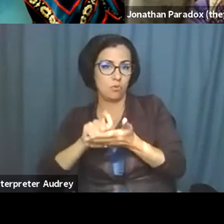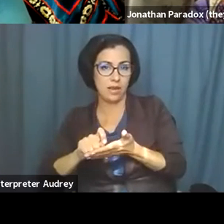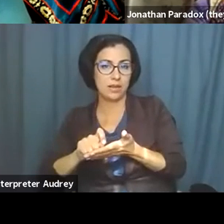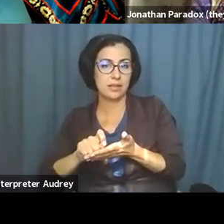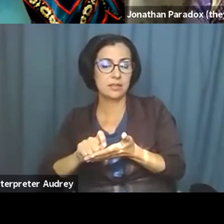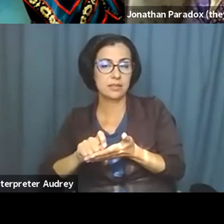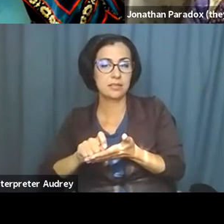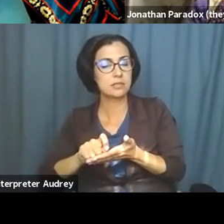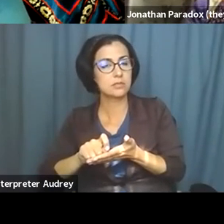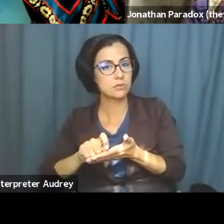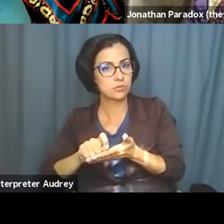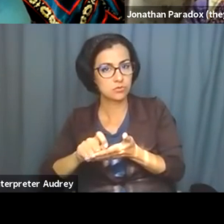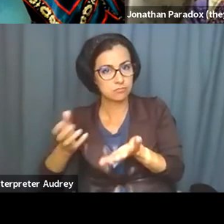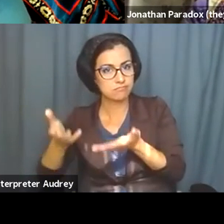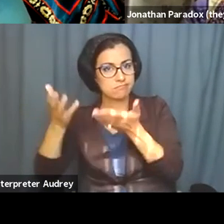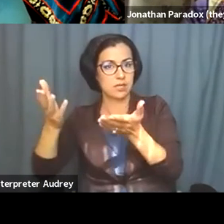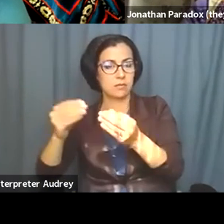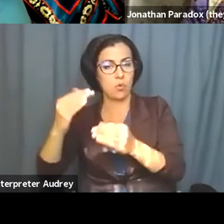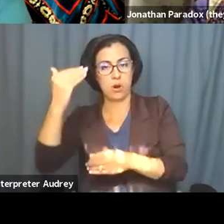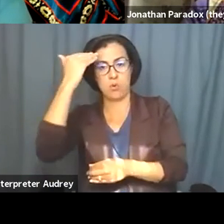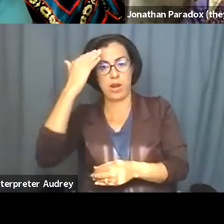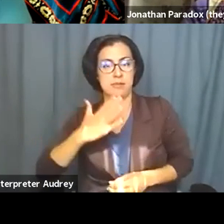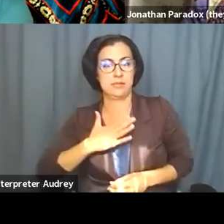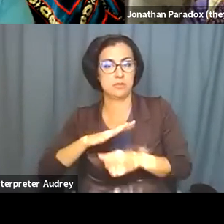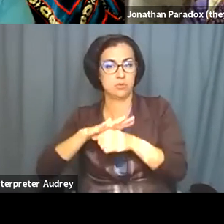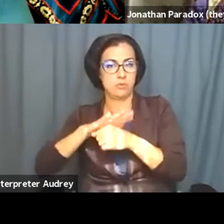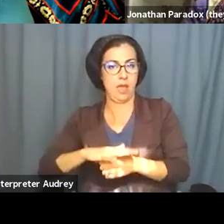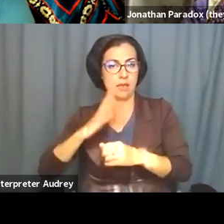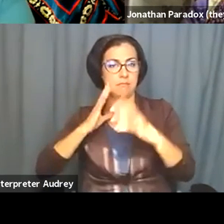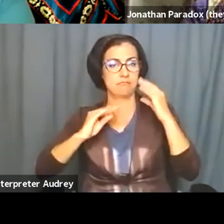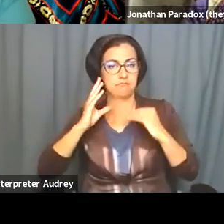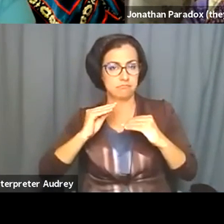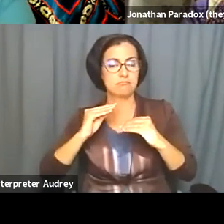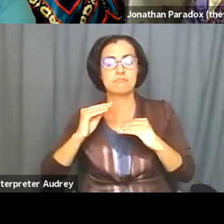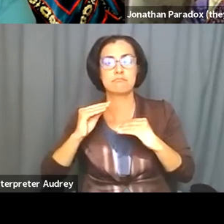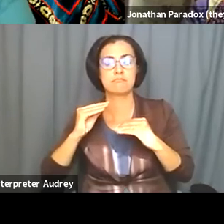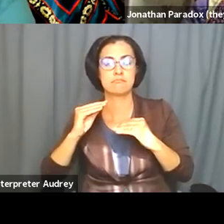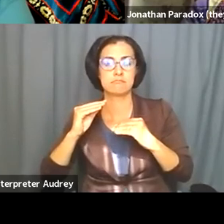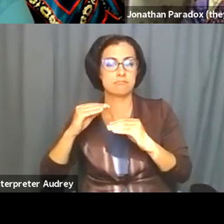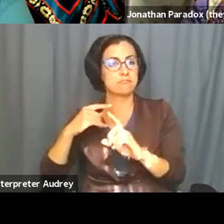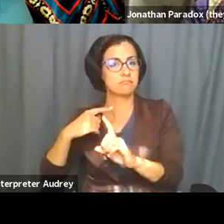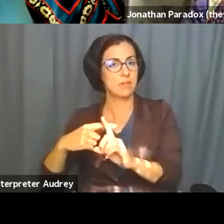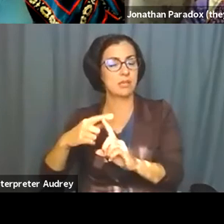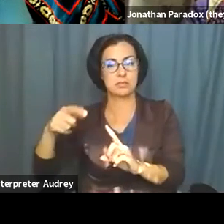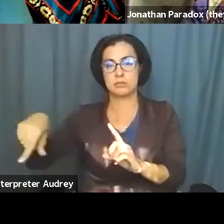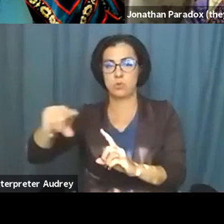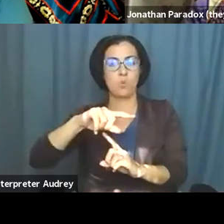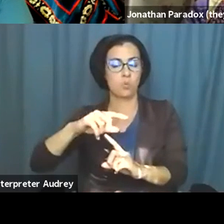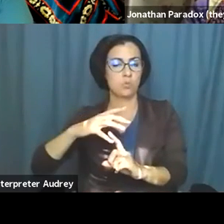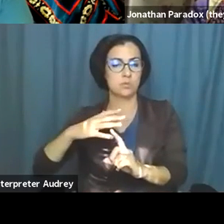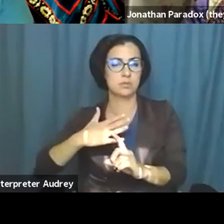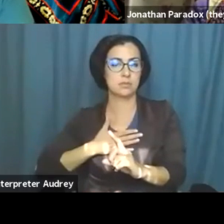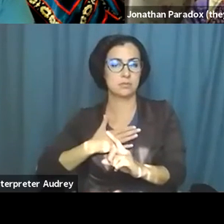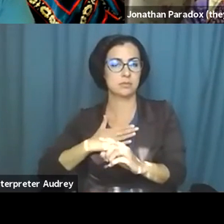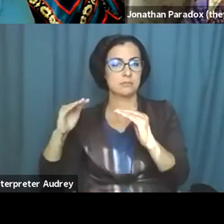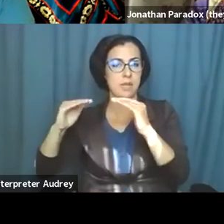um, the oppressions that I have experienced, as well as, um, those of my peers that I have, um,